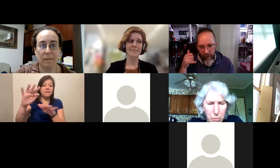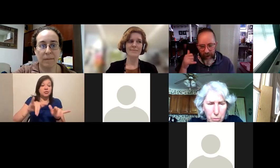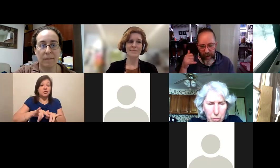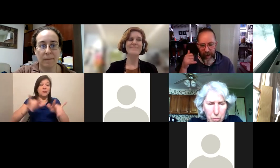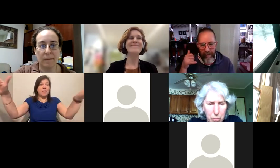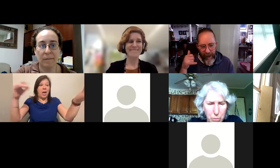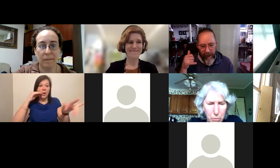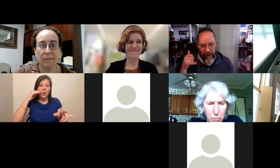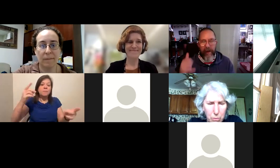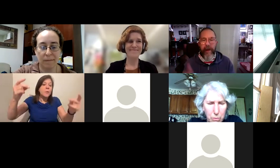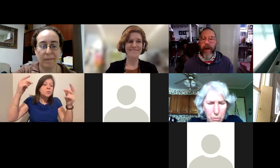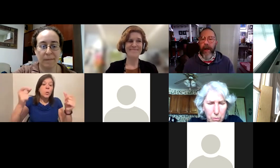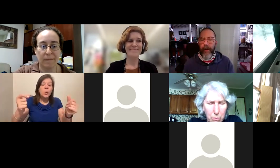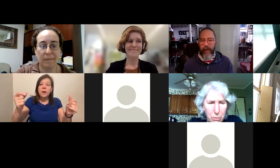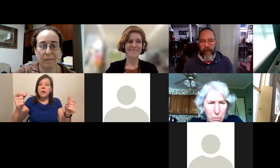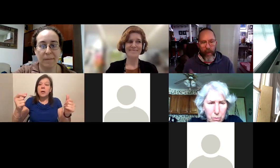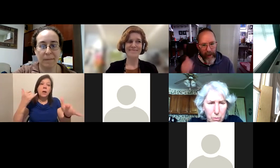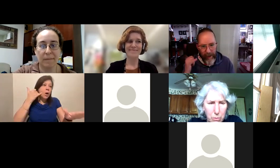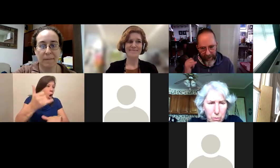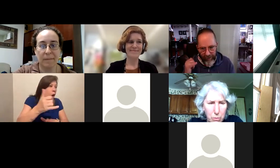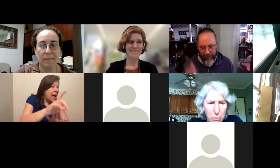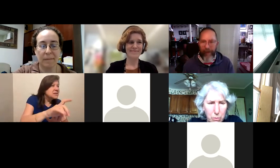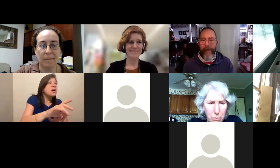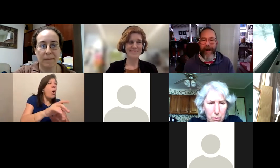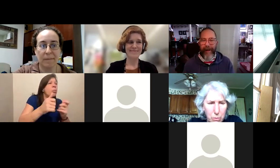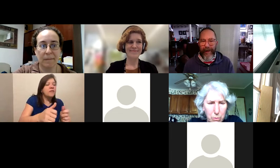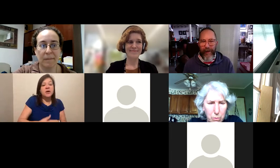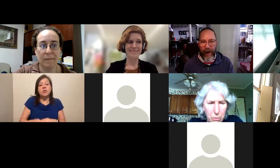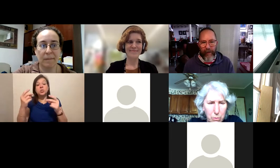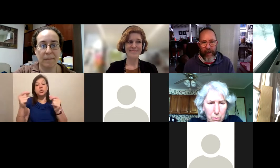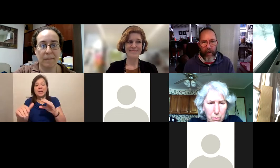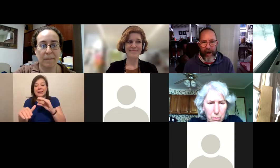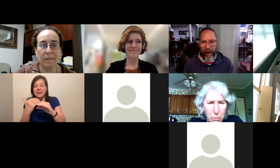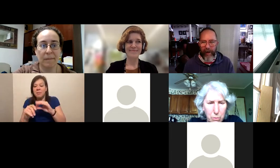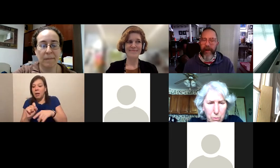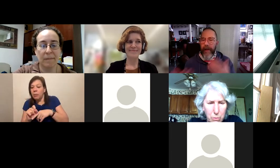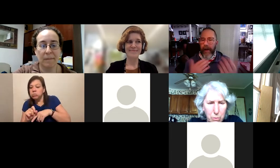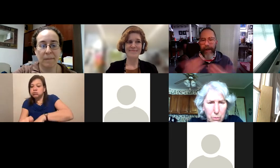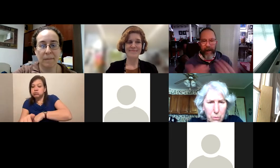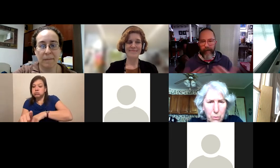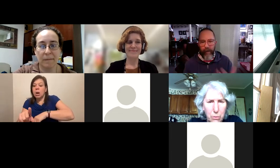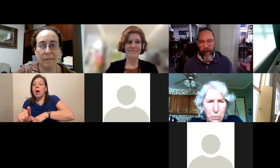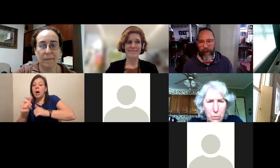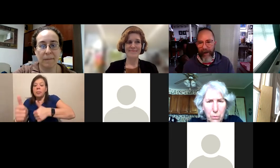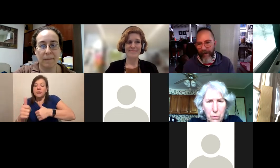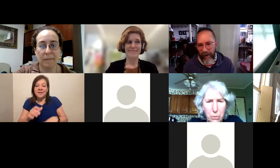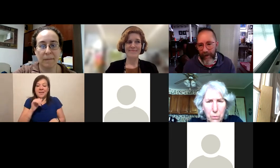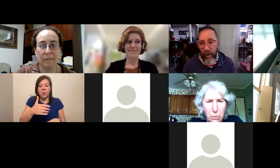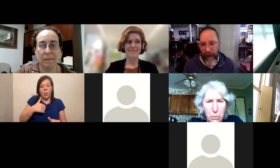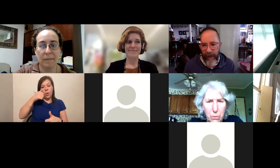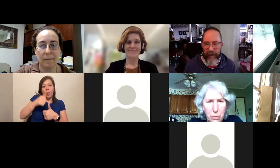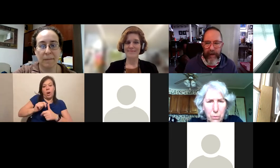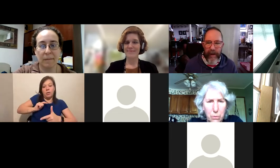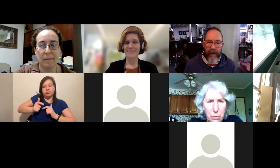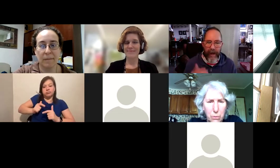phone calls that you can make, those quick emails that you can make that do not require a back and forth, but a